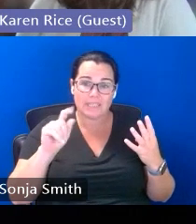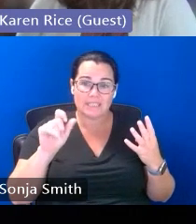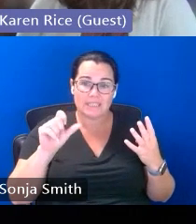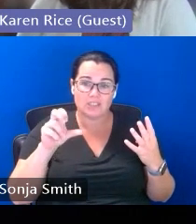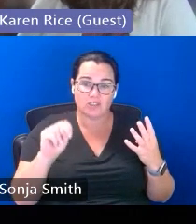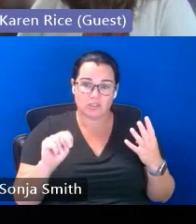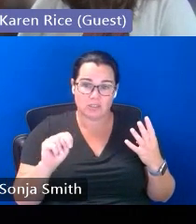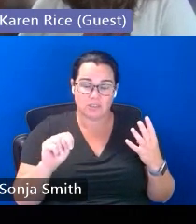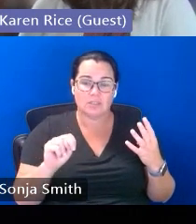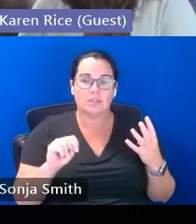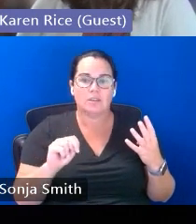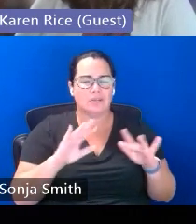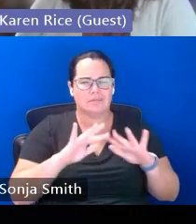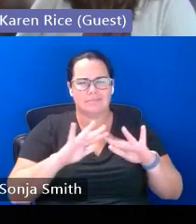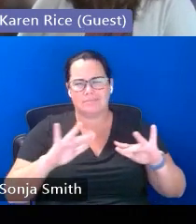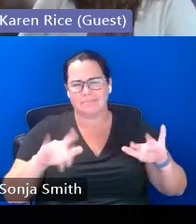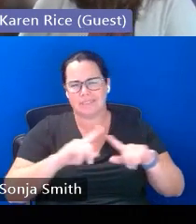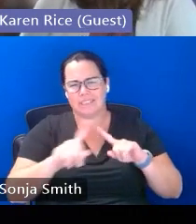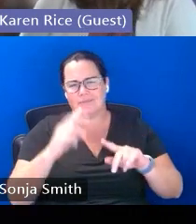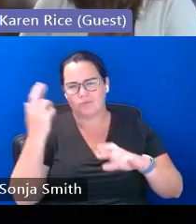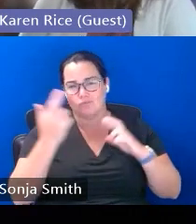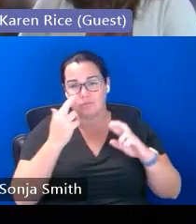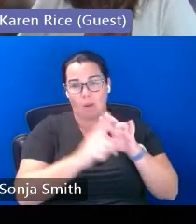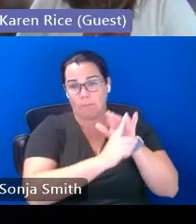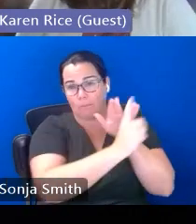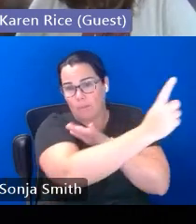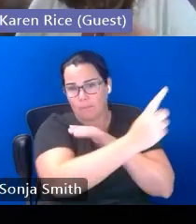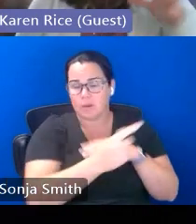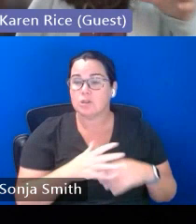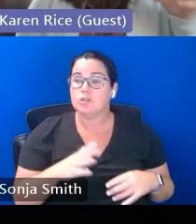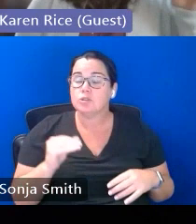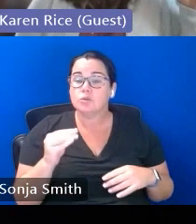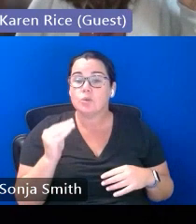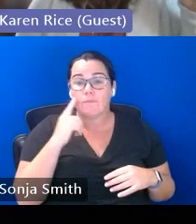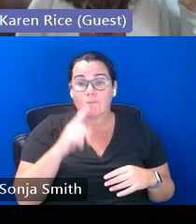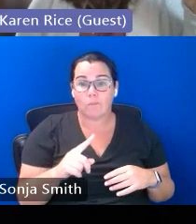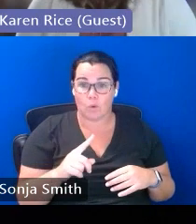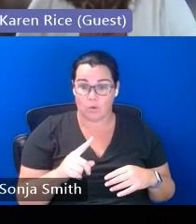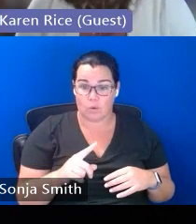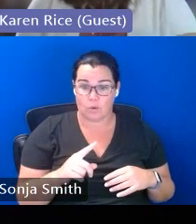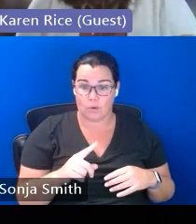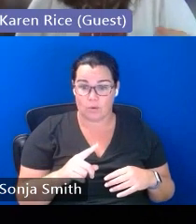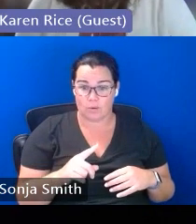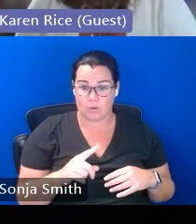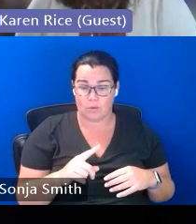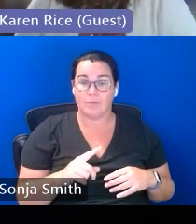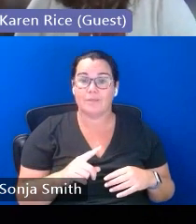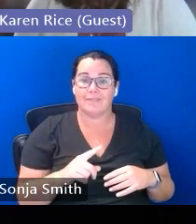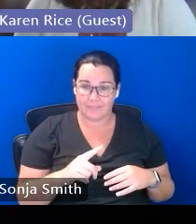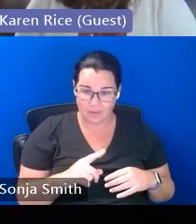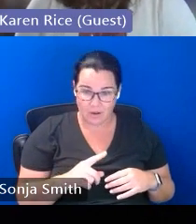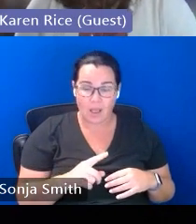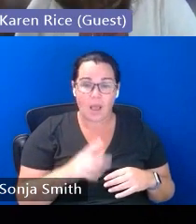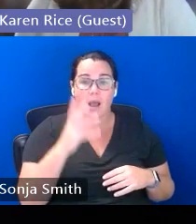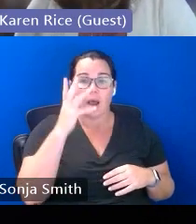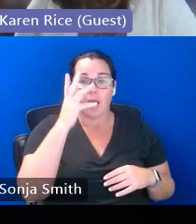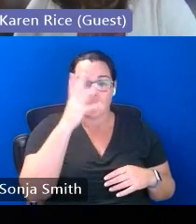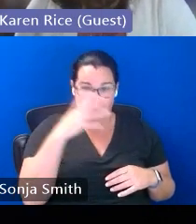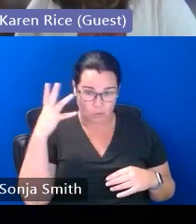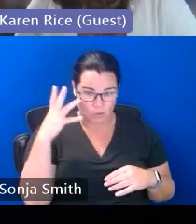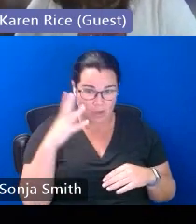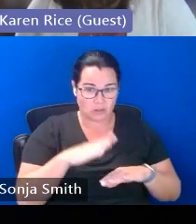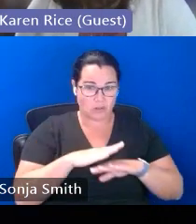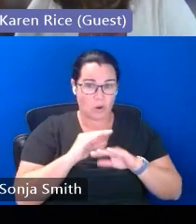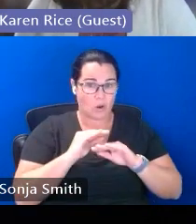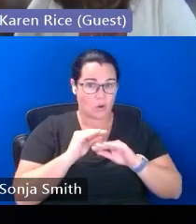and so with our unaccompanied youth who are unaccompanied from an immigration perspective we are also